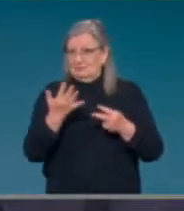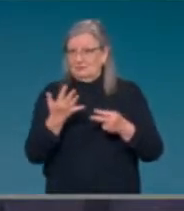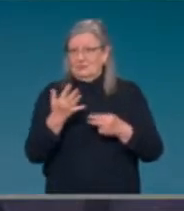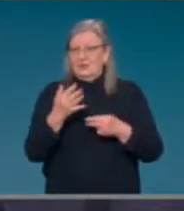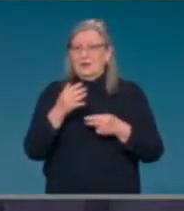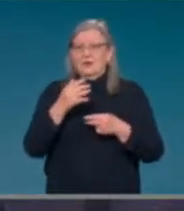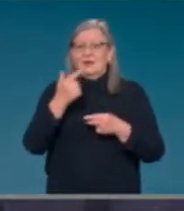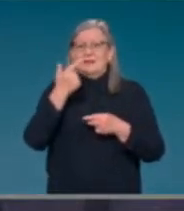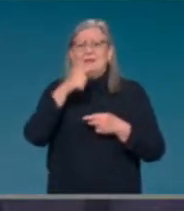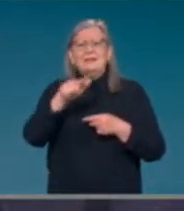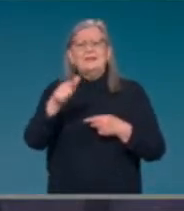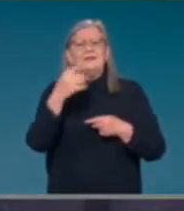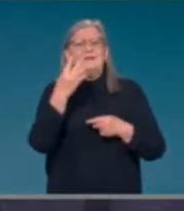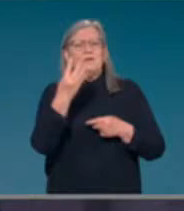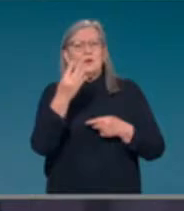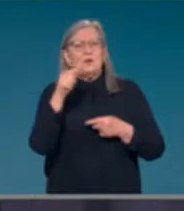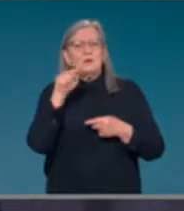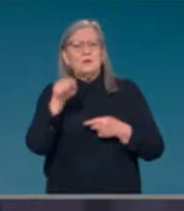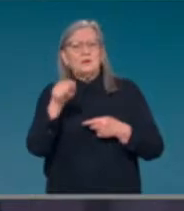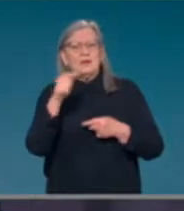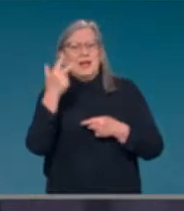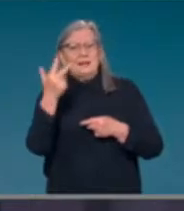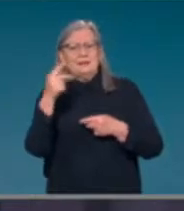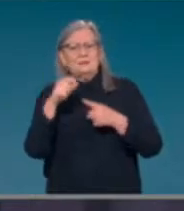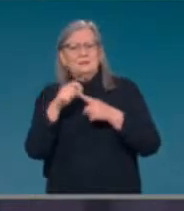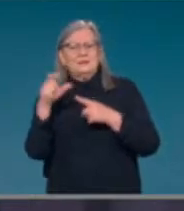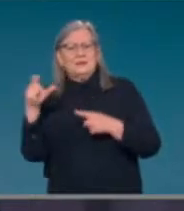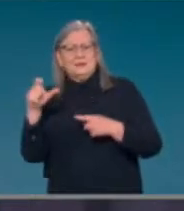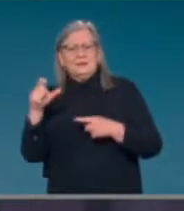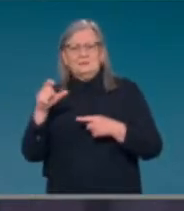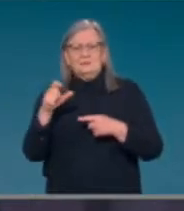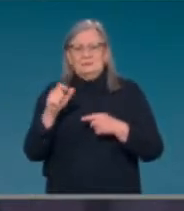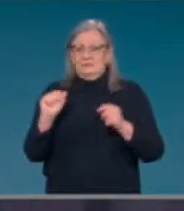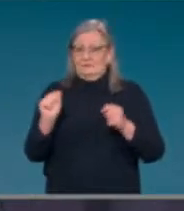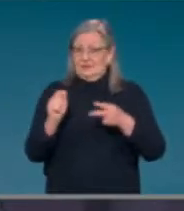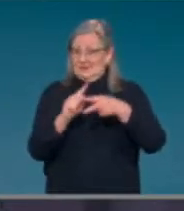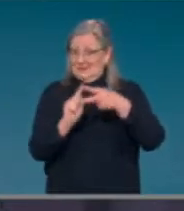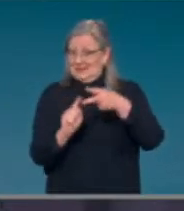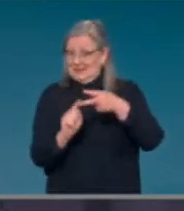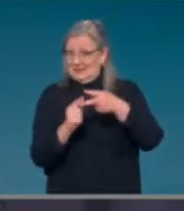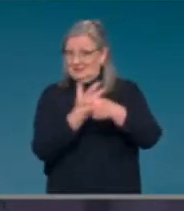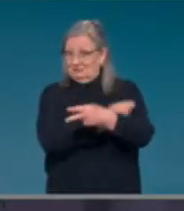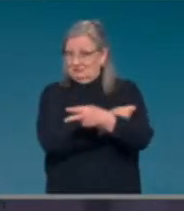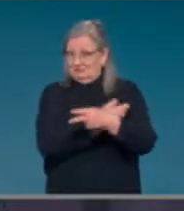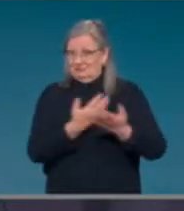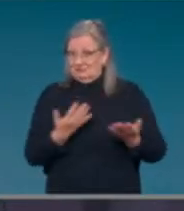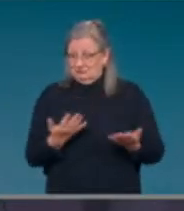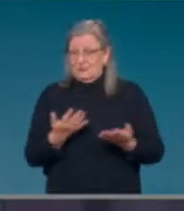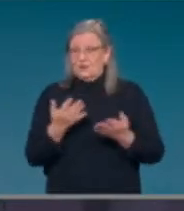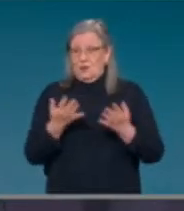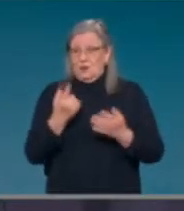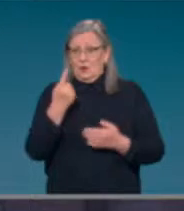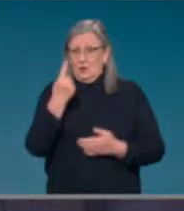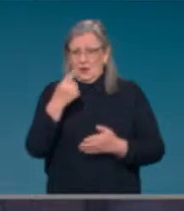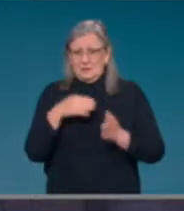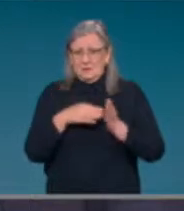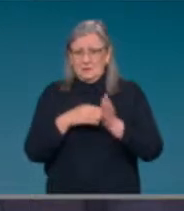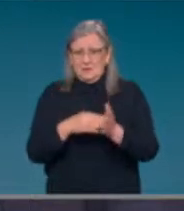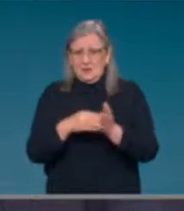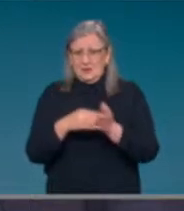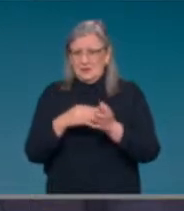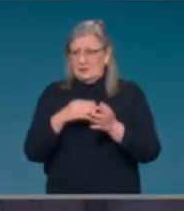over 1 million Australians to come forward to have their second dose to achieve the 80%